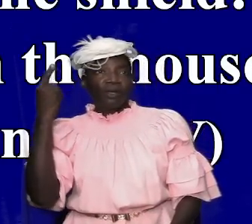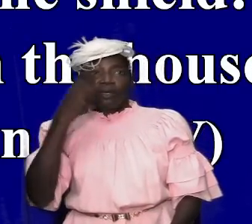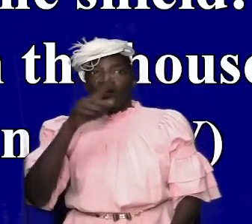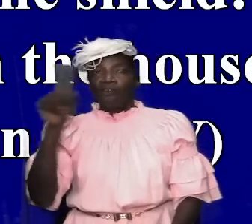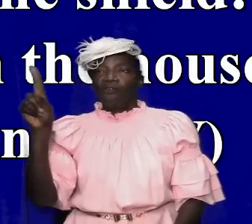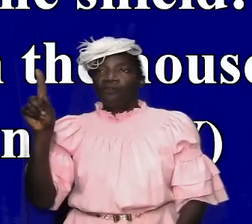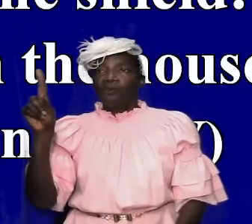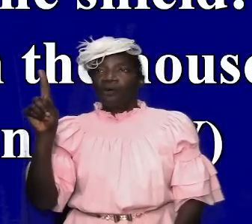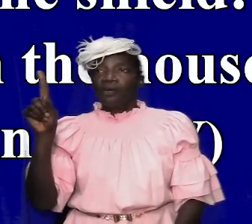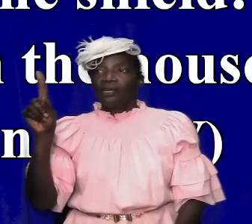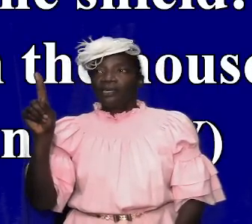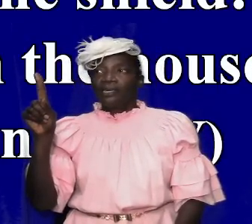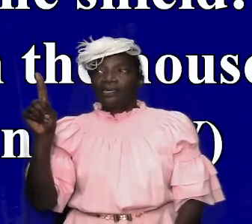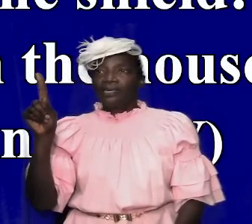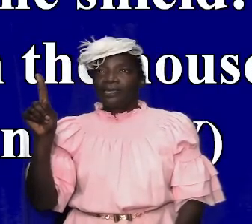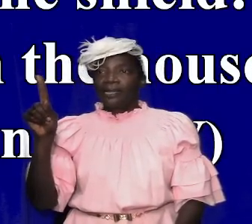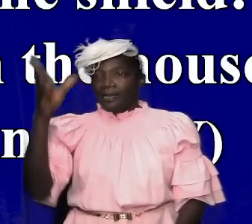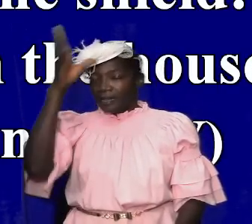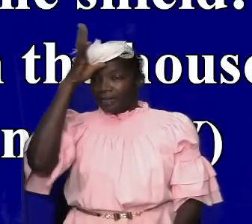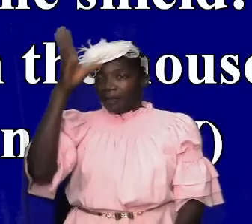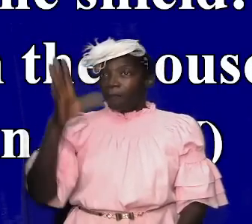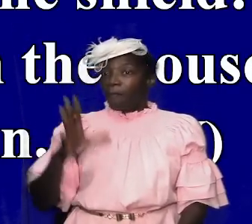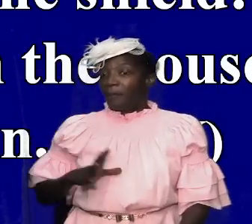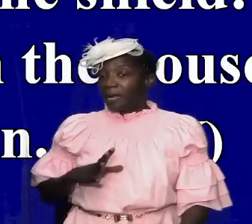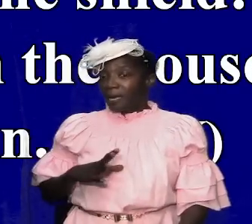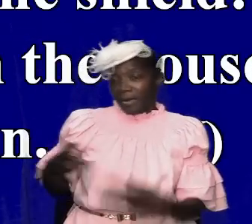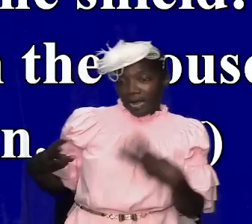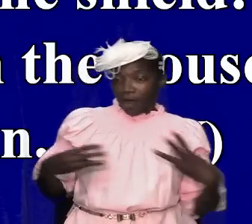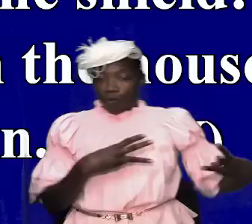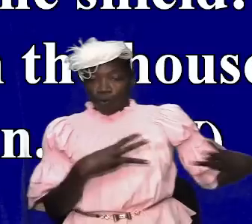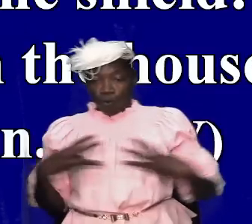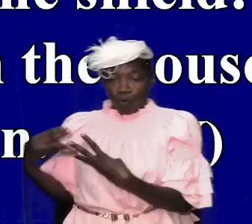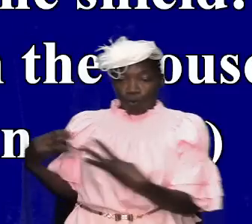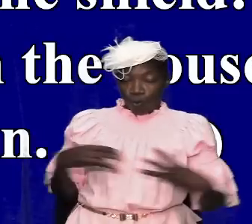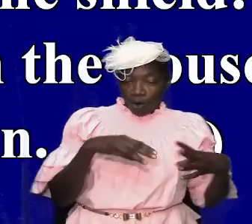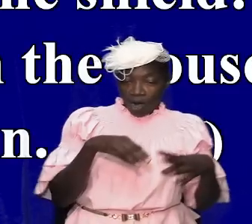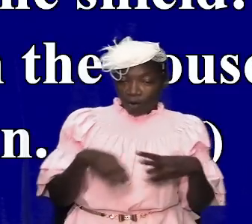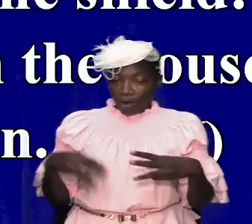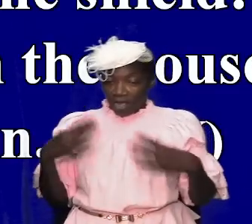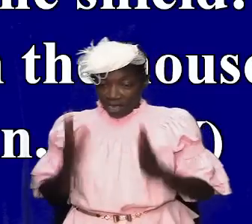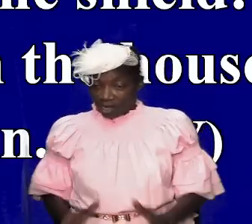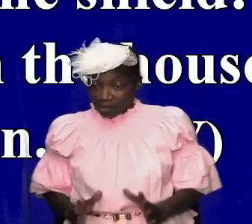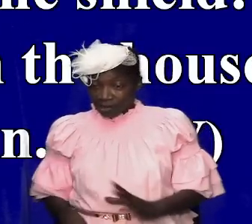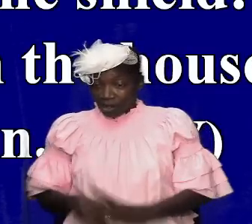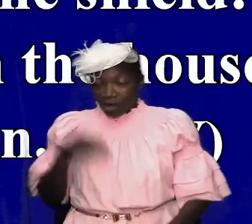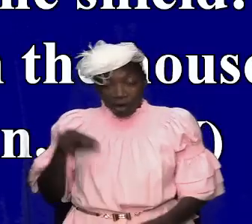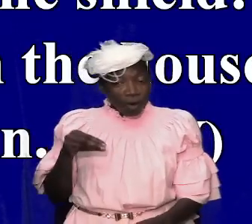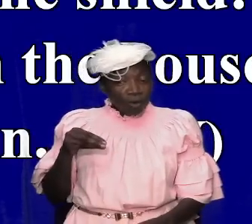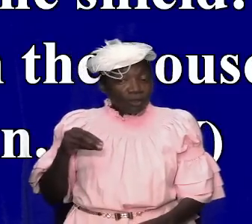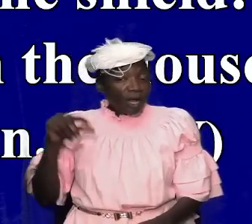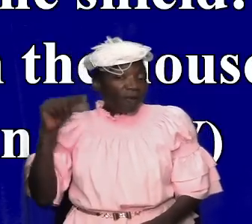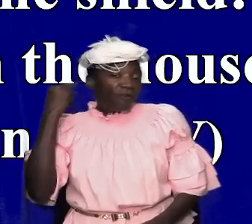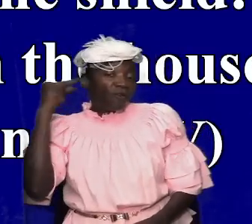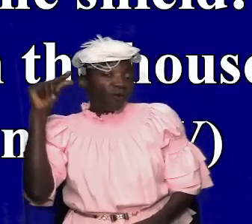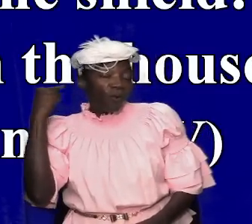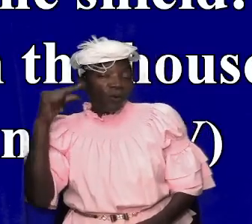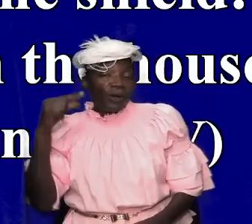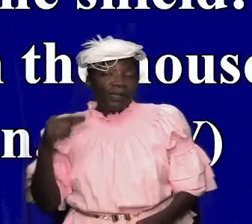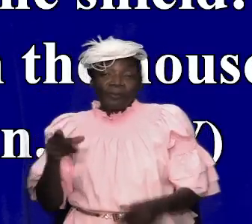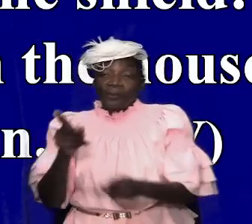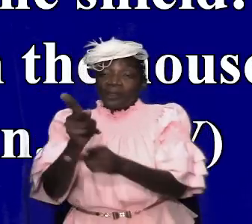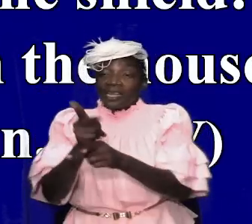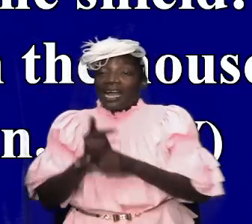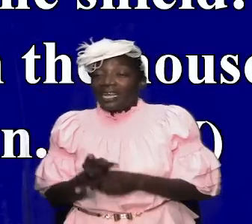his guardsmen for his warriors out of gold and then he kept them at